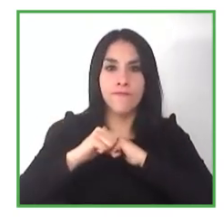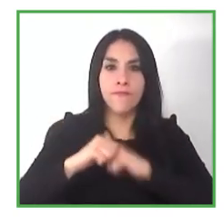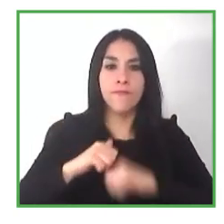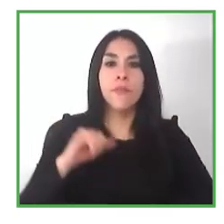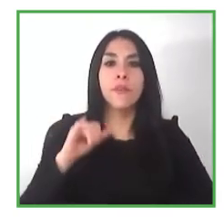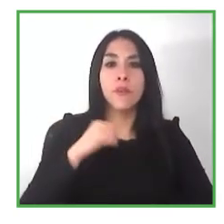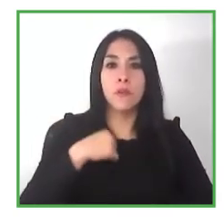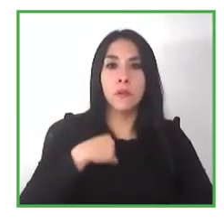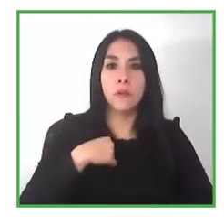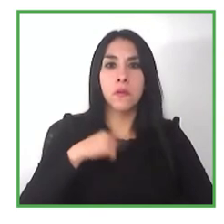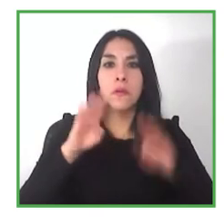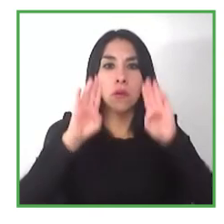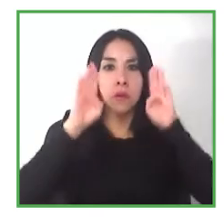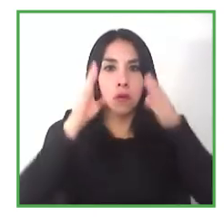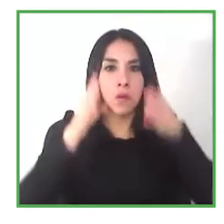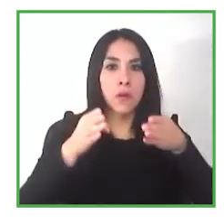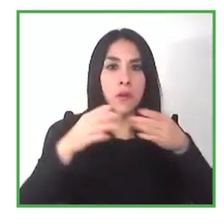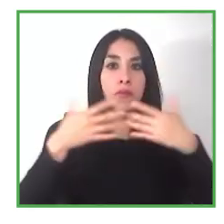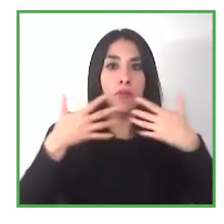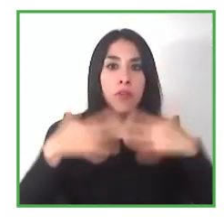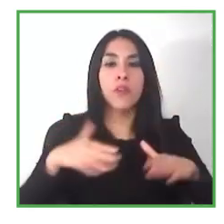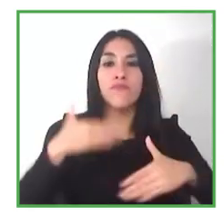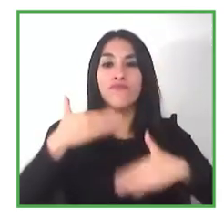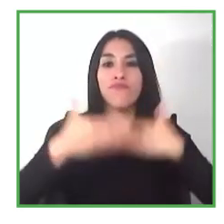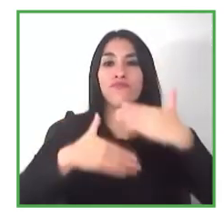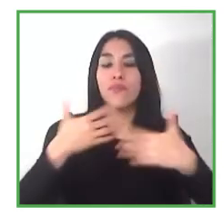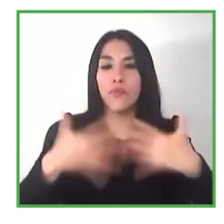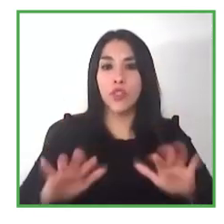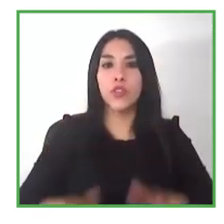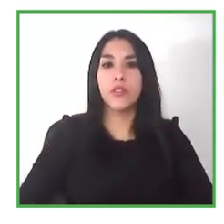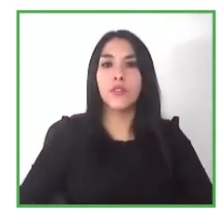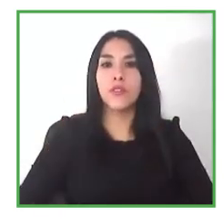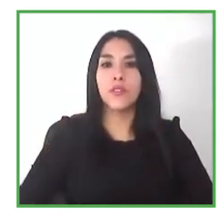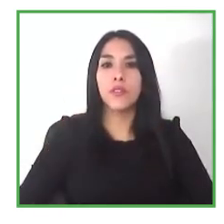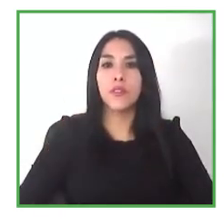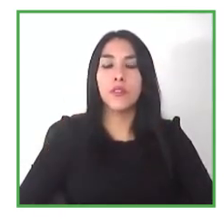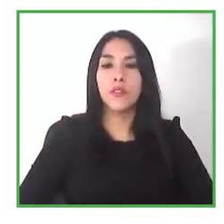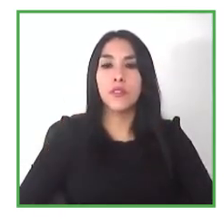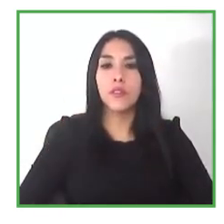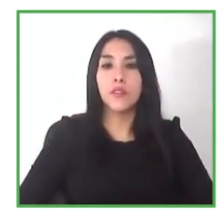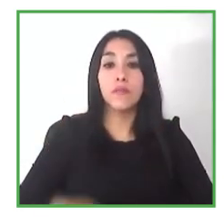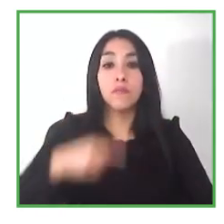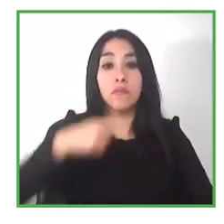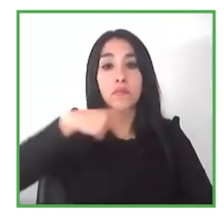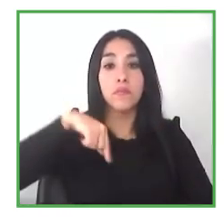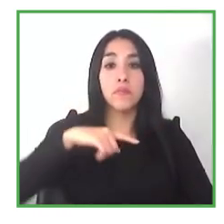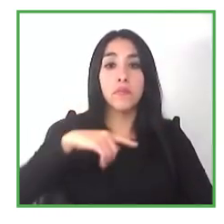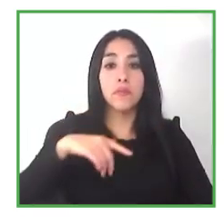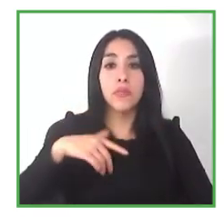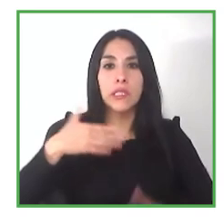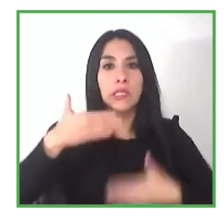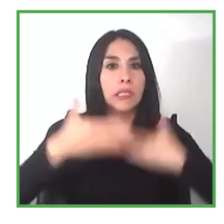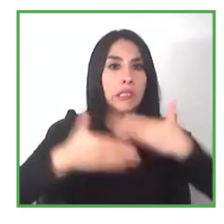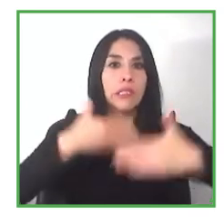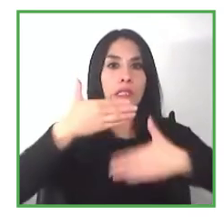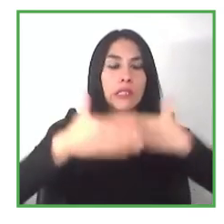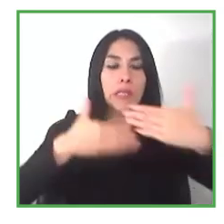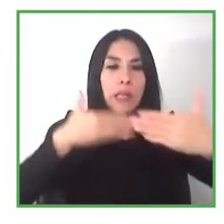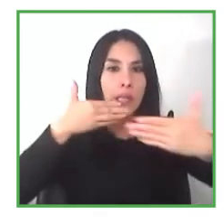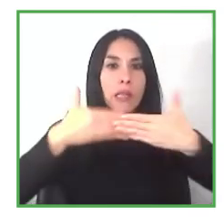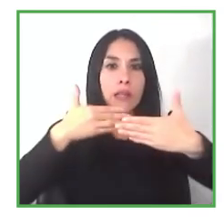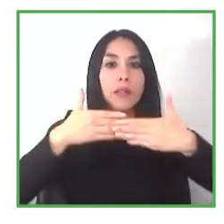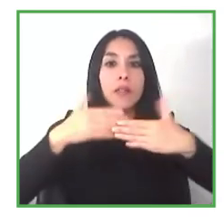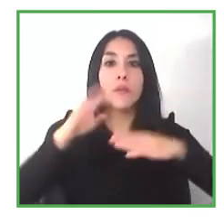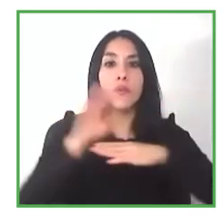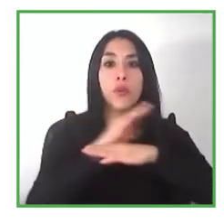try to get close to those companies that we know that they are quite open they have some consciousness so